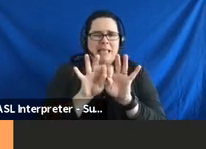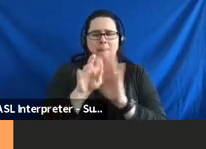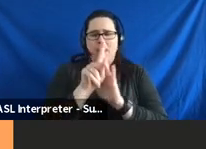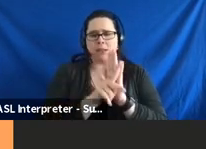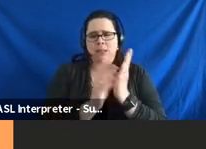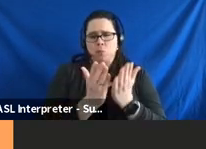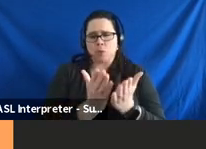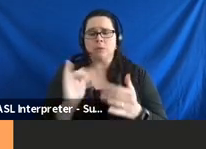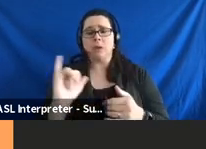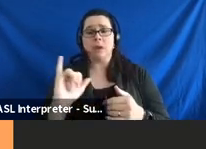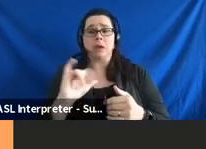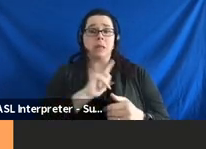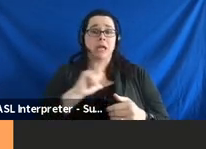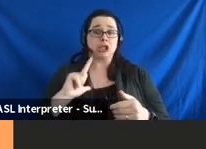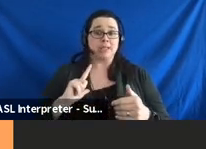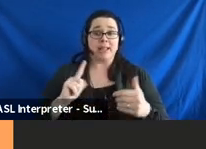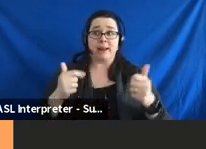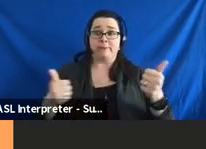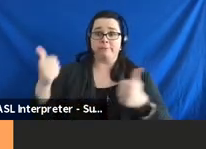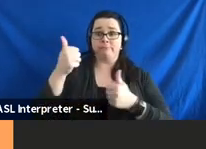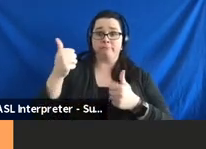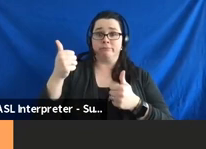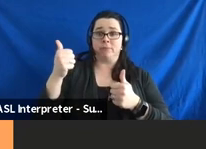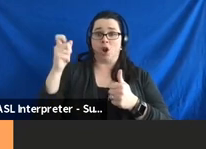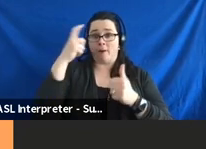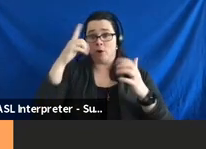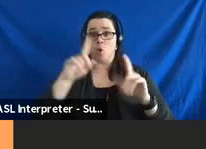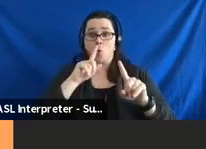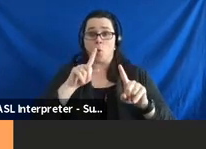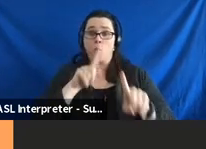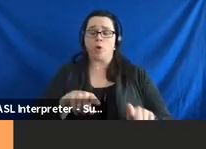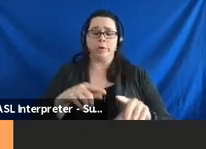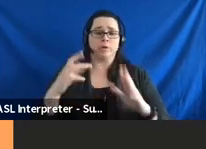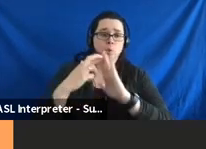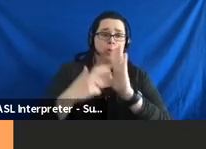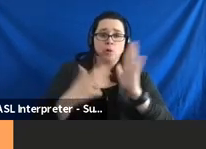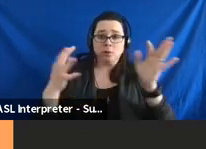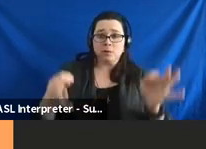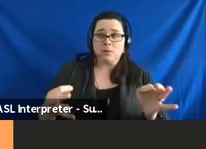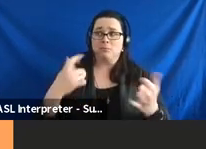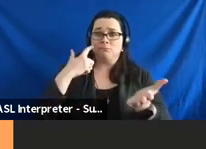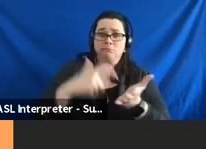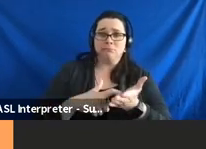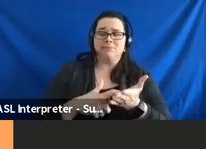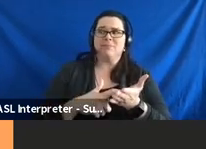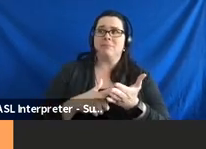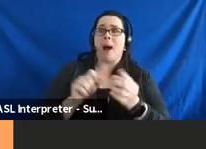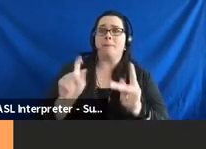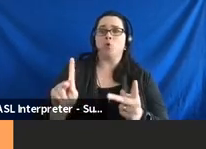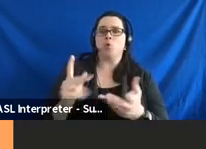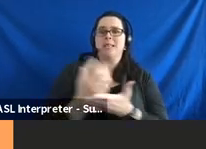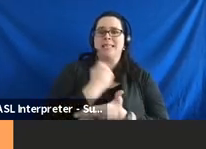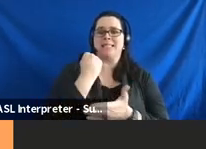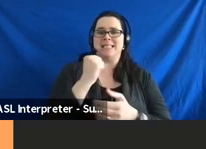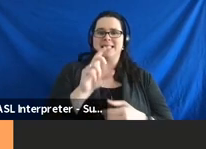legislative executive orders, rules that are being announced, to identify opportunities for us as